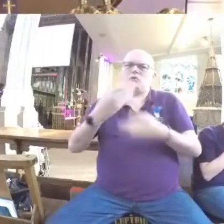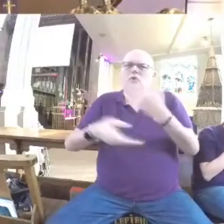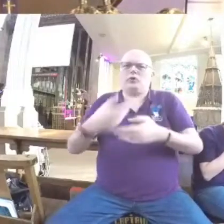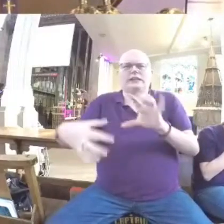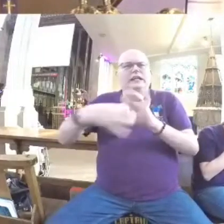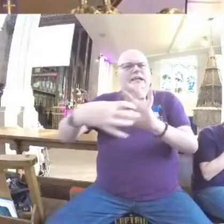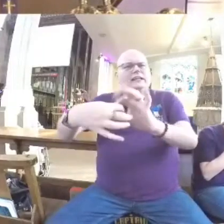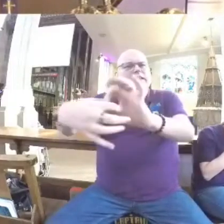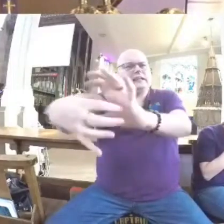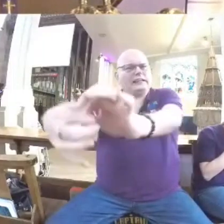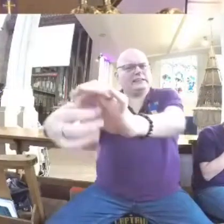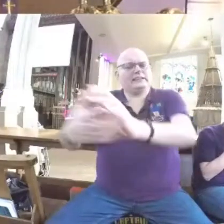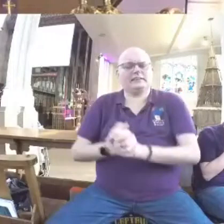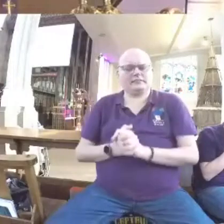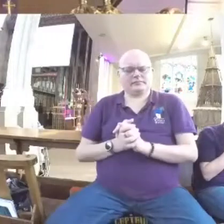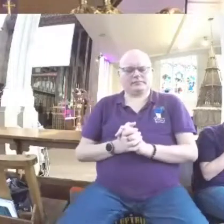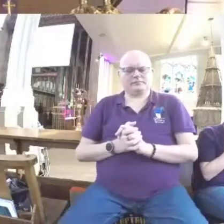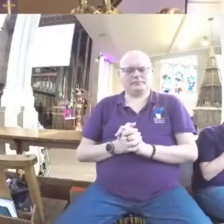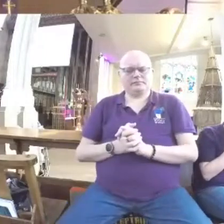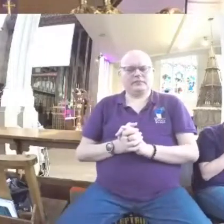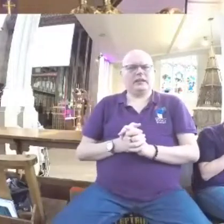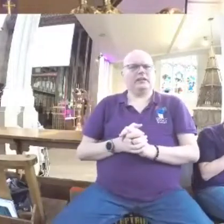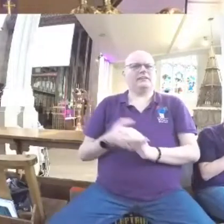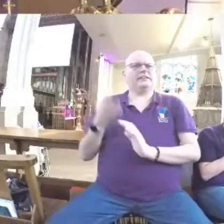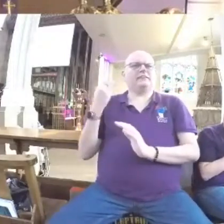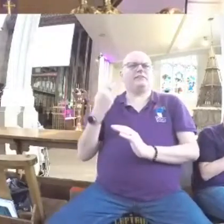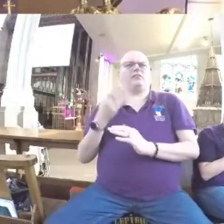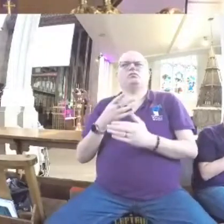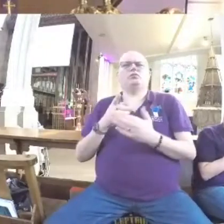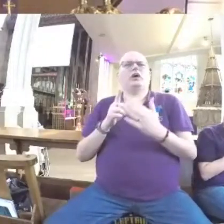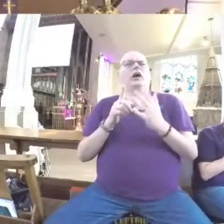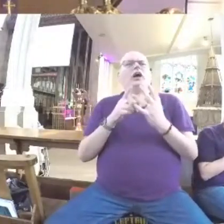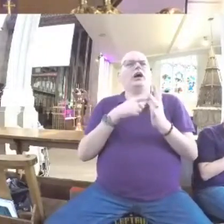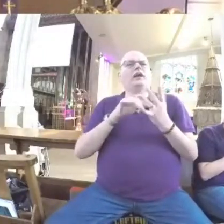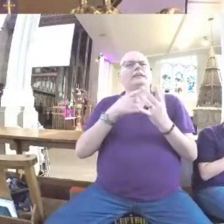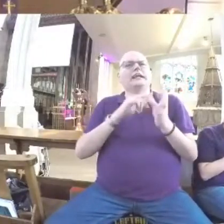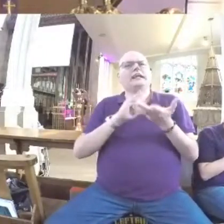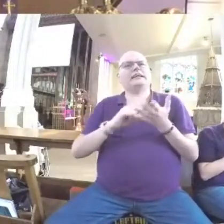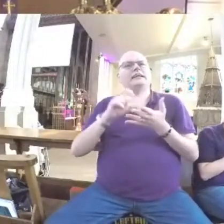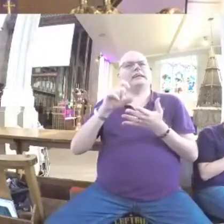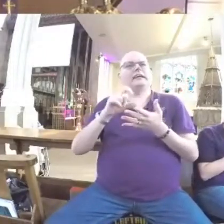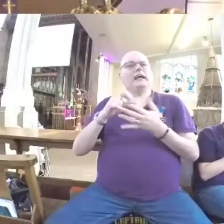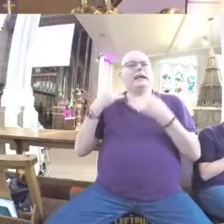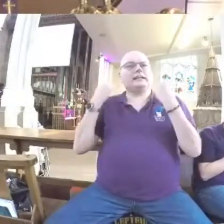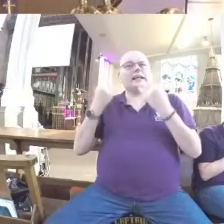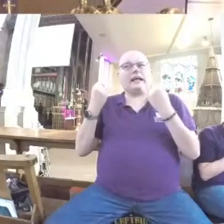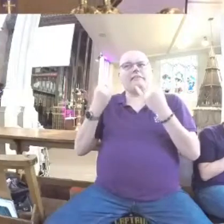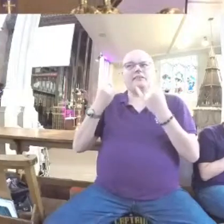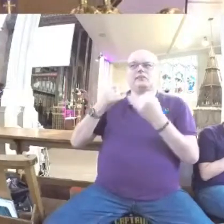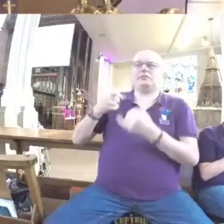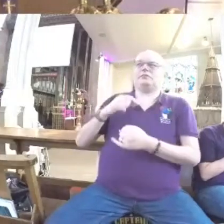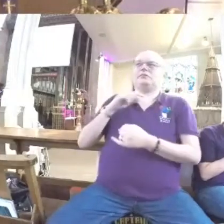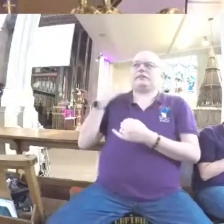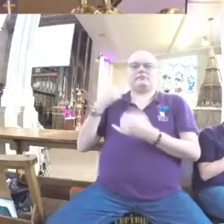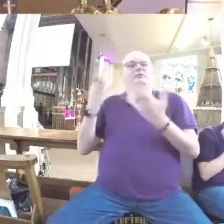garments for Adam and Eve, the ram that took Isaac's place on the altar at Moriah, the Passover lamb, the institution of the